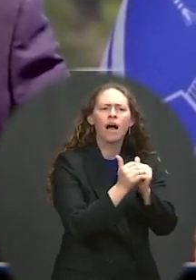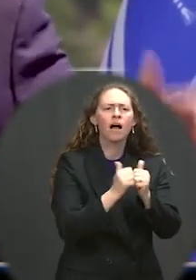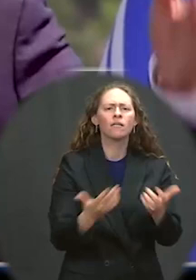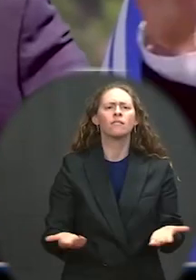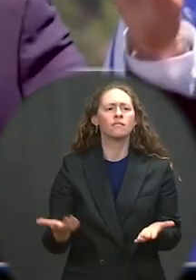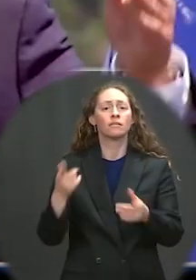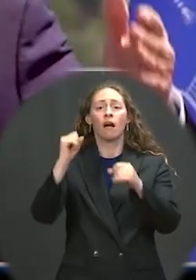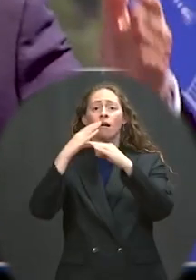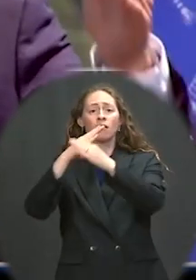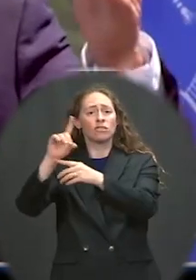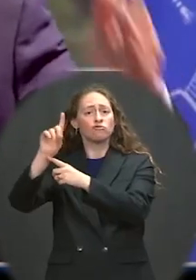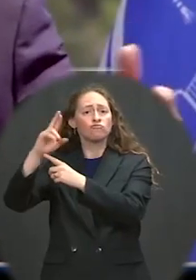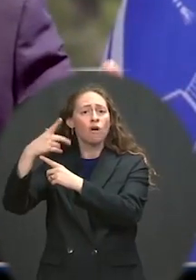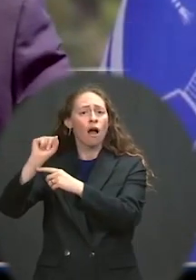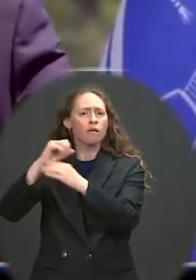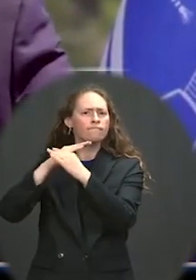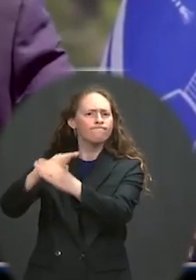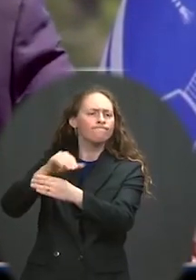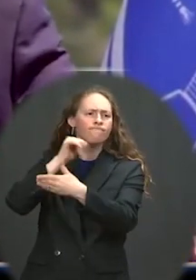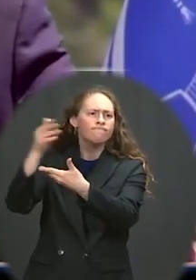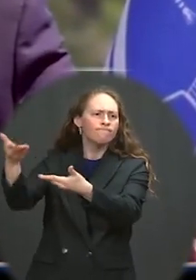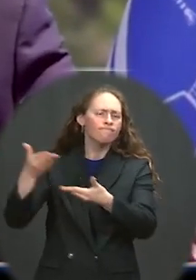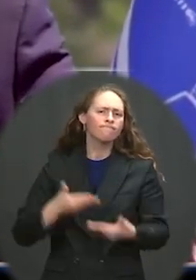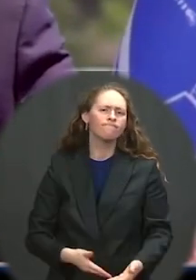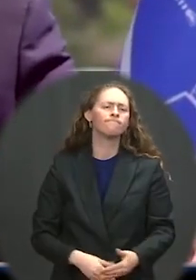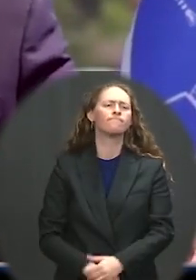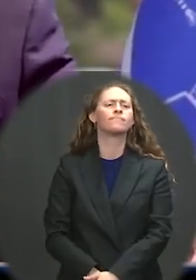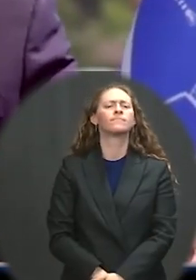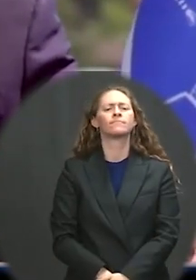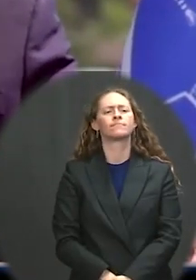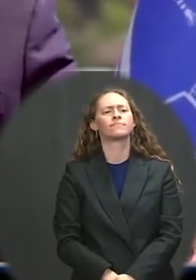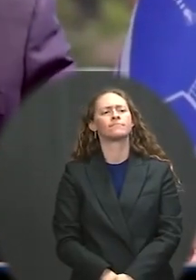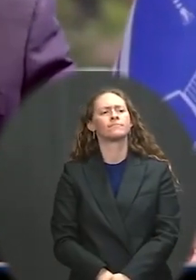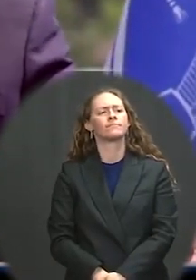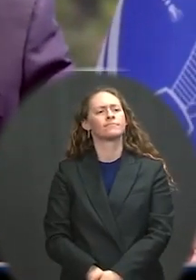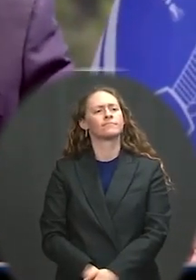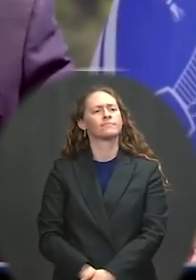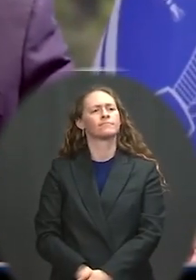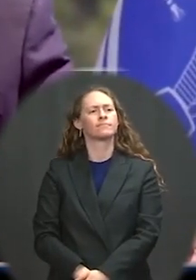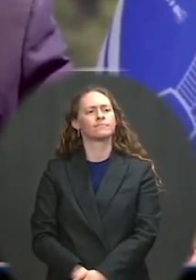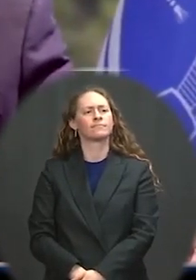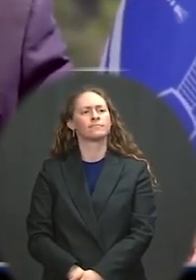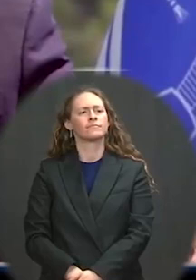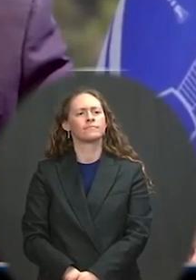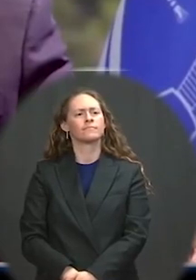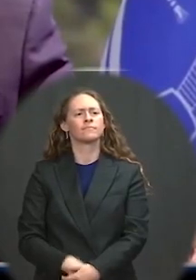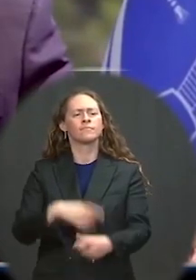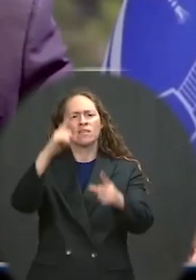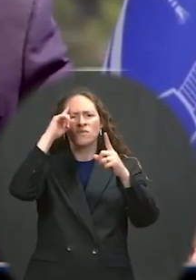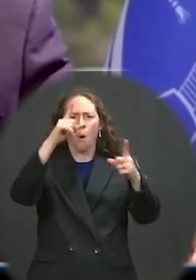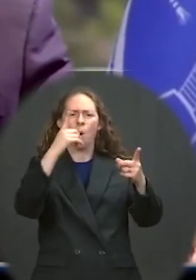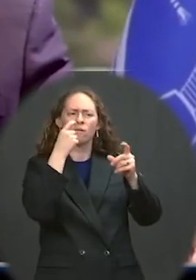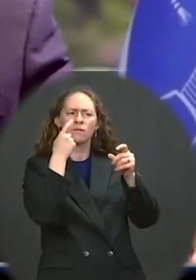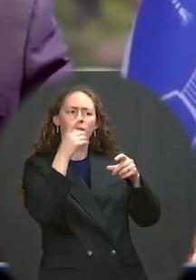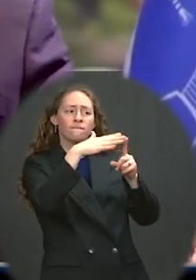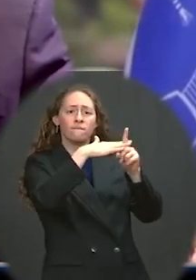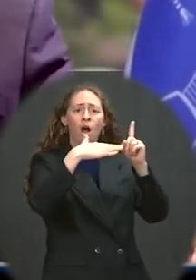the Coast Guard has always recognized the broader definition of our national security.